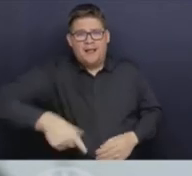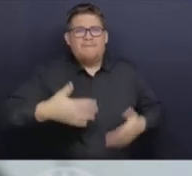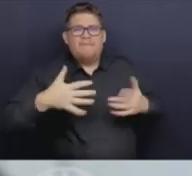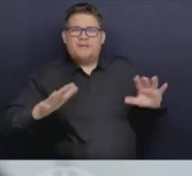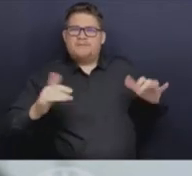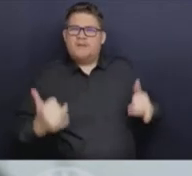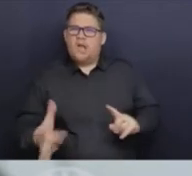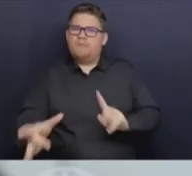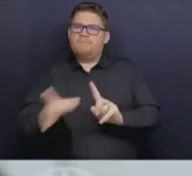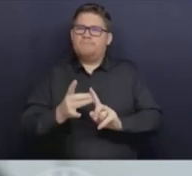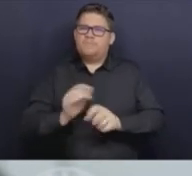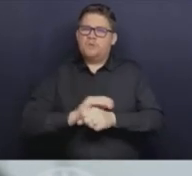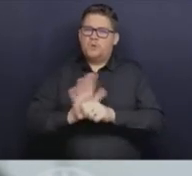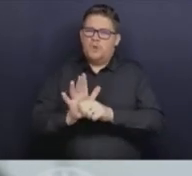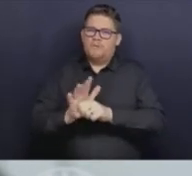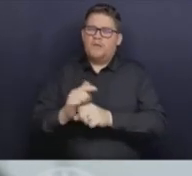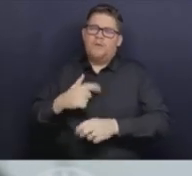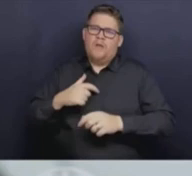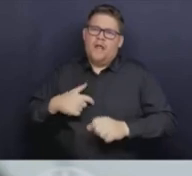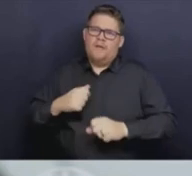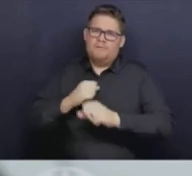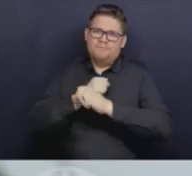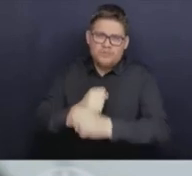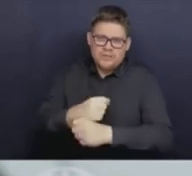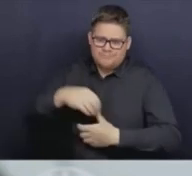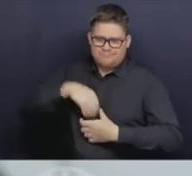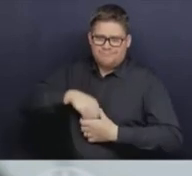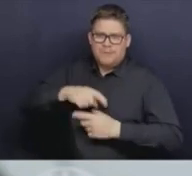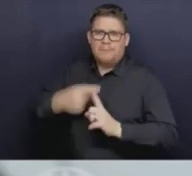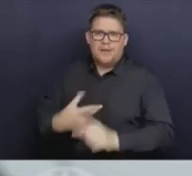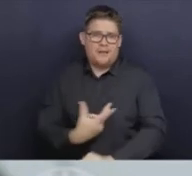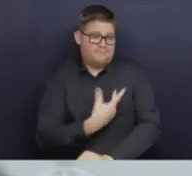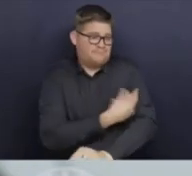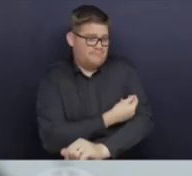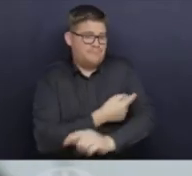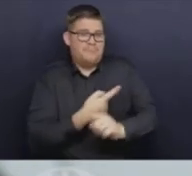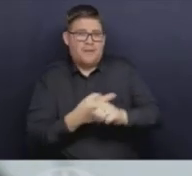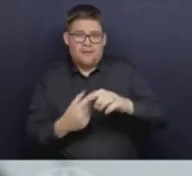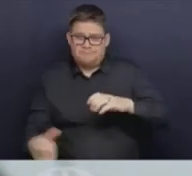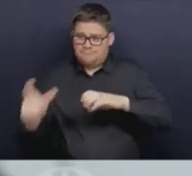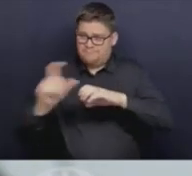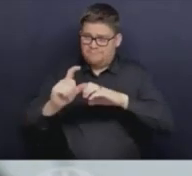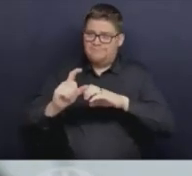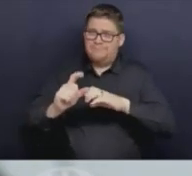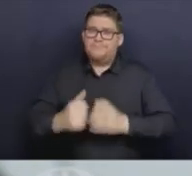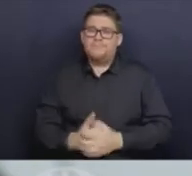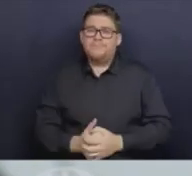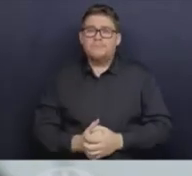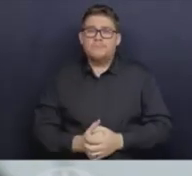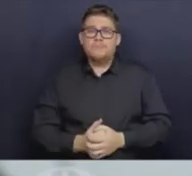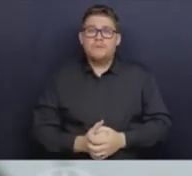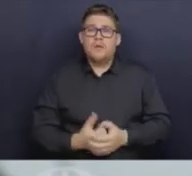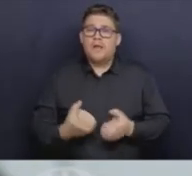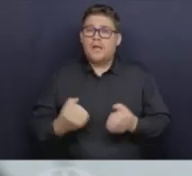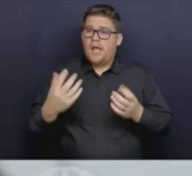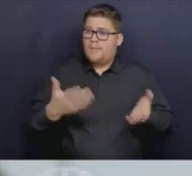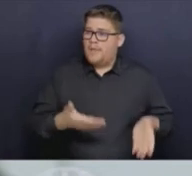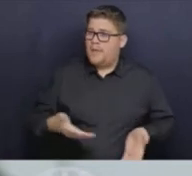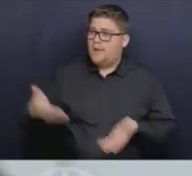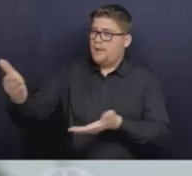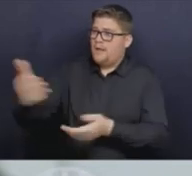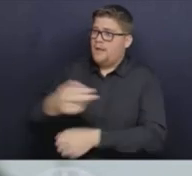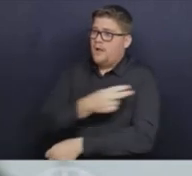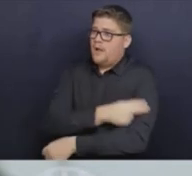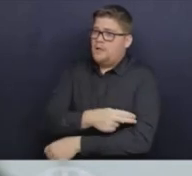due to COVID-19 is decreasing. And even though it is decreasing, we know our hospitals are